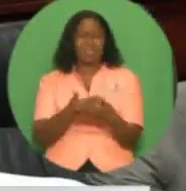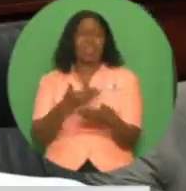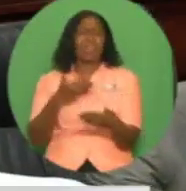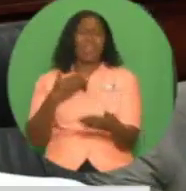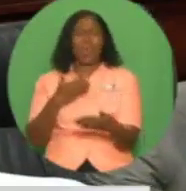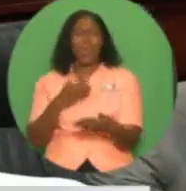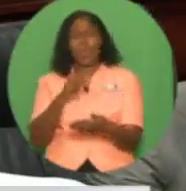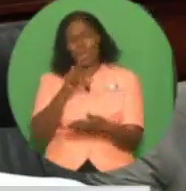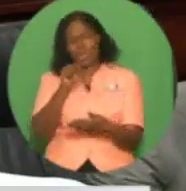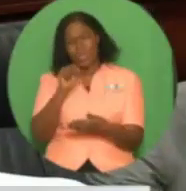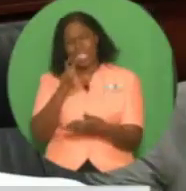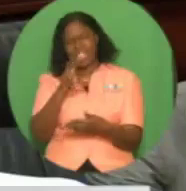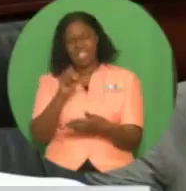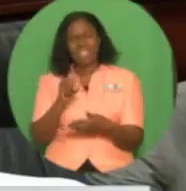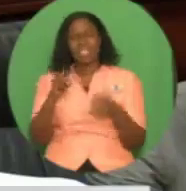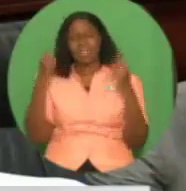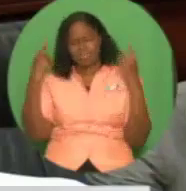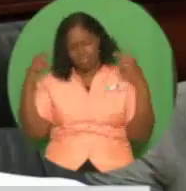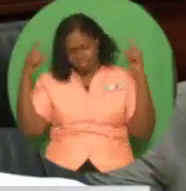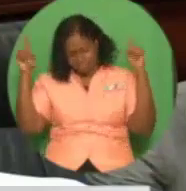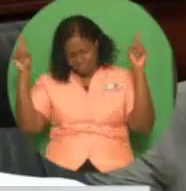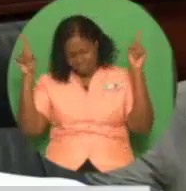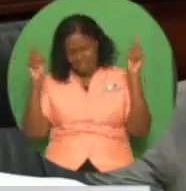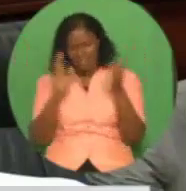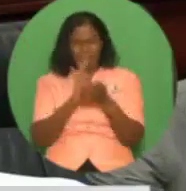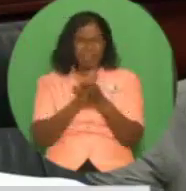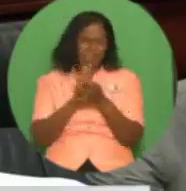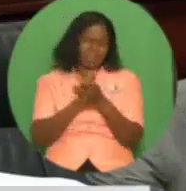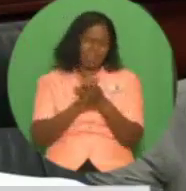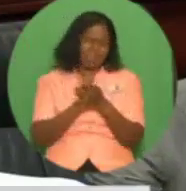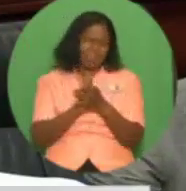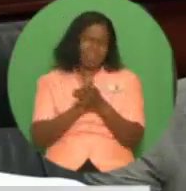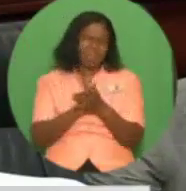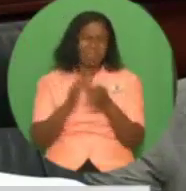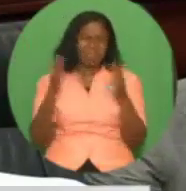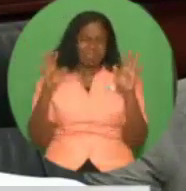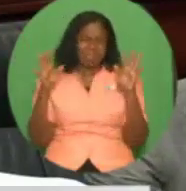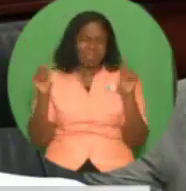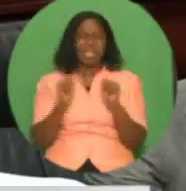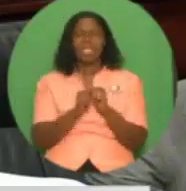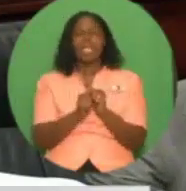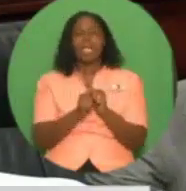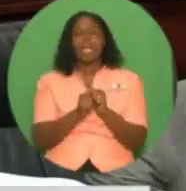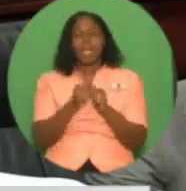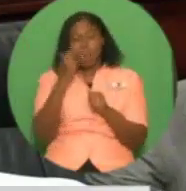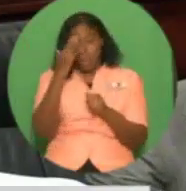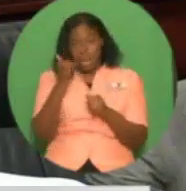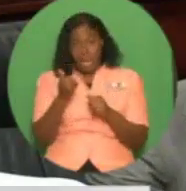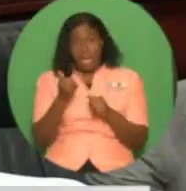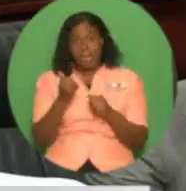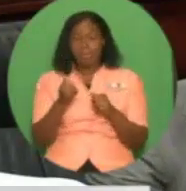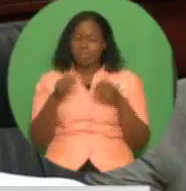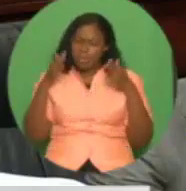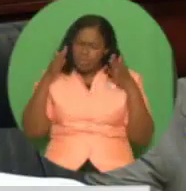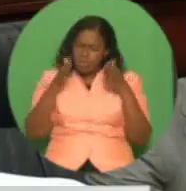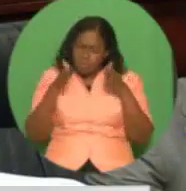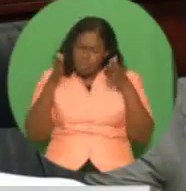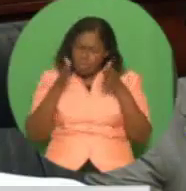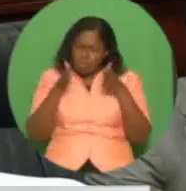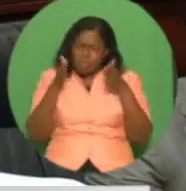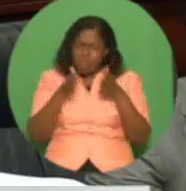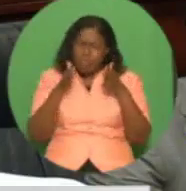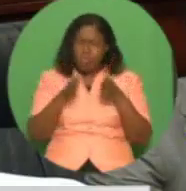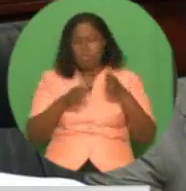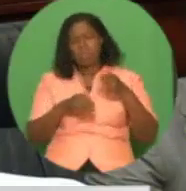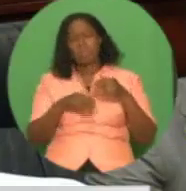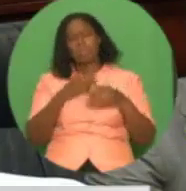Mr. This achievement is due to our own emphasis on improving health and building human capital as fundamental to economic